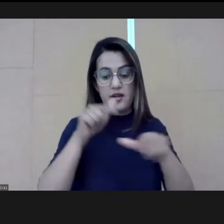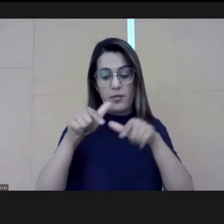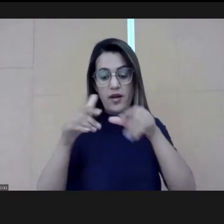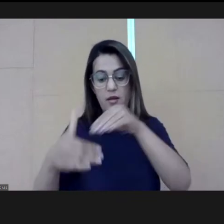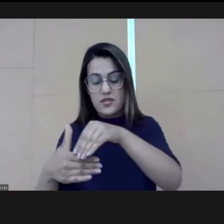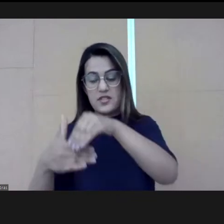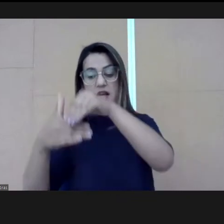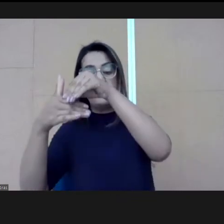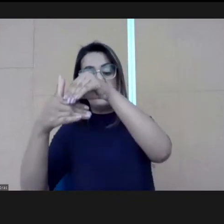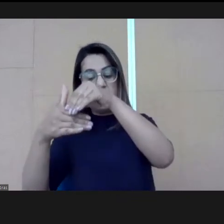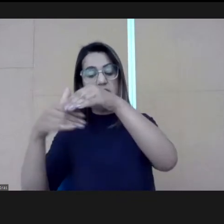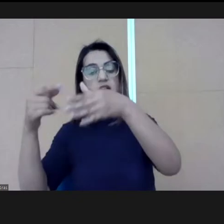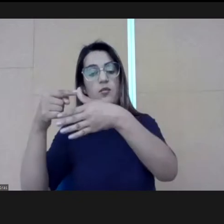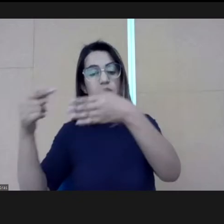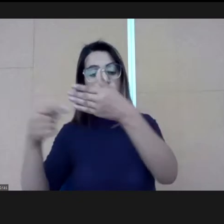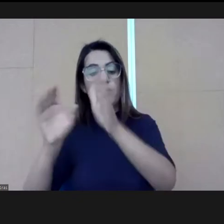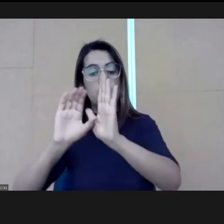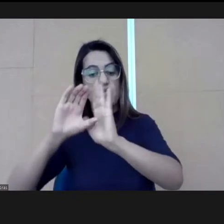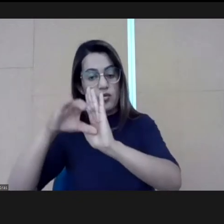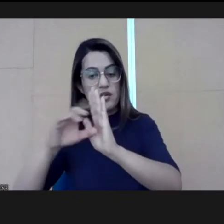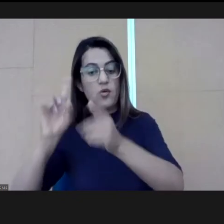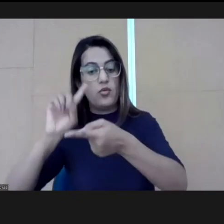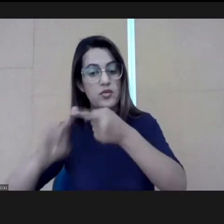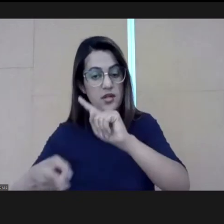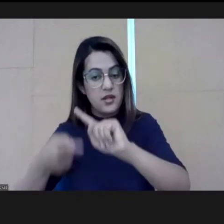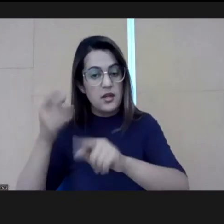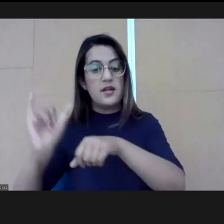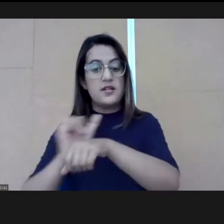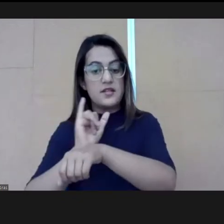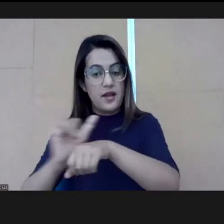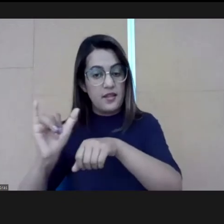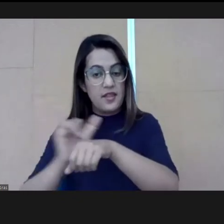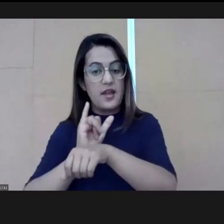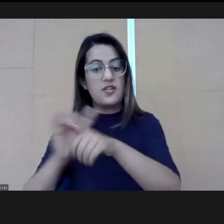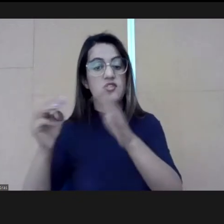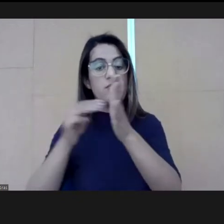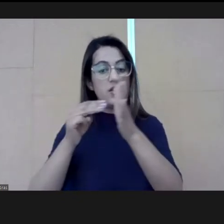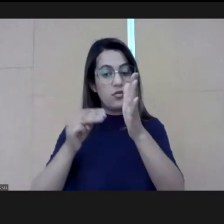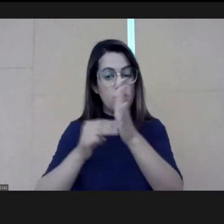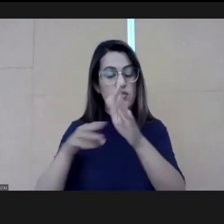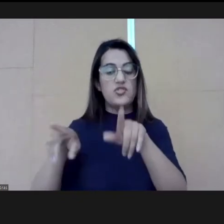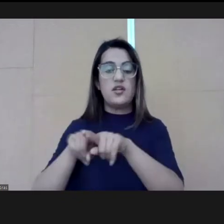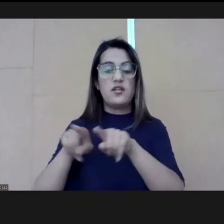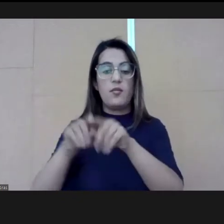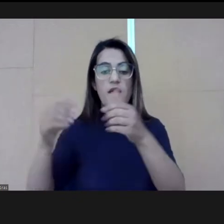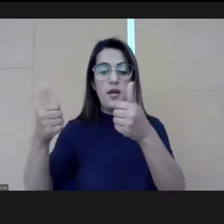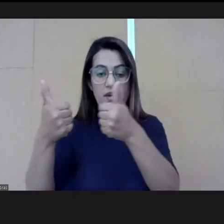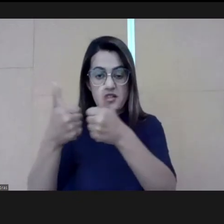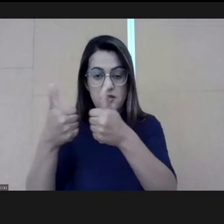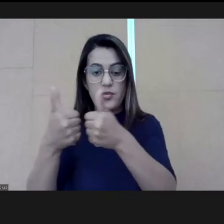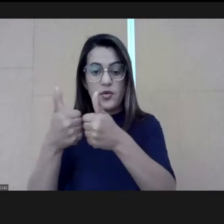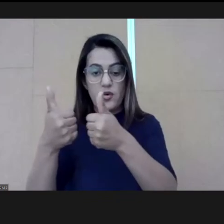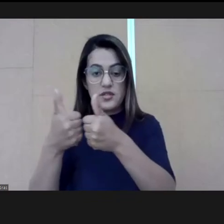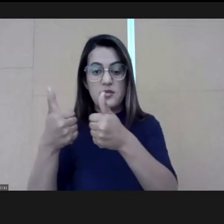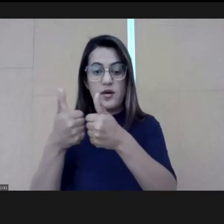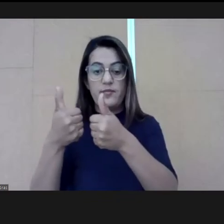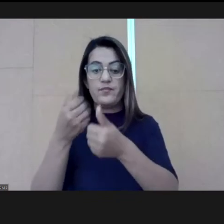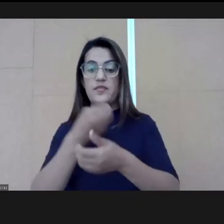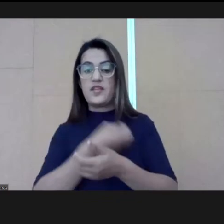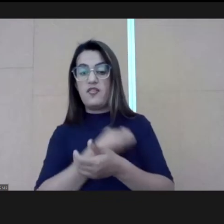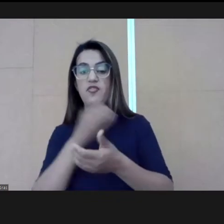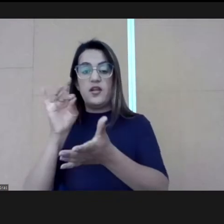for content and skills that are near to his reality.